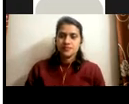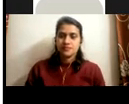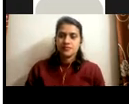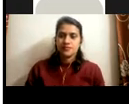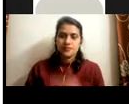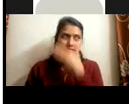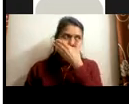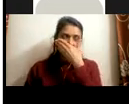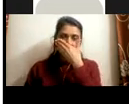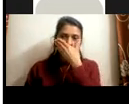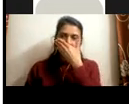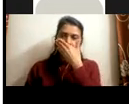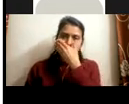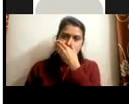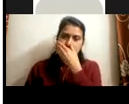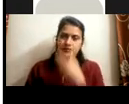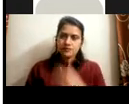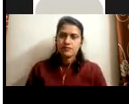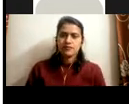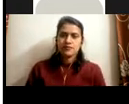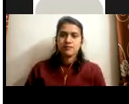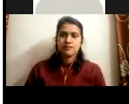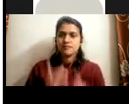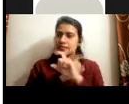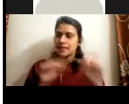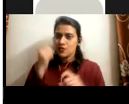and end of the training they assess. Is it clear? Can we move ahead?